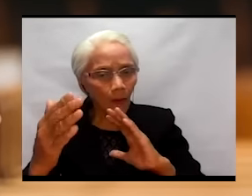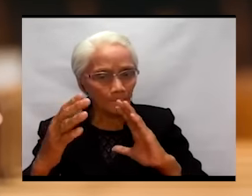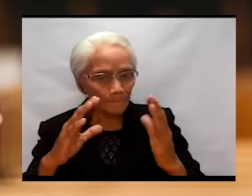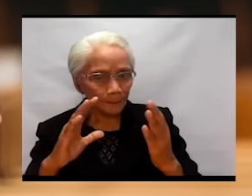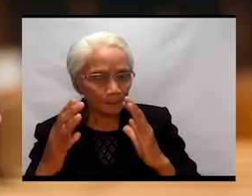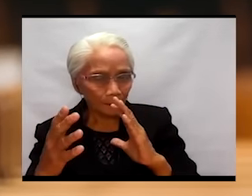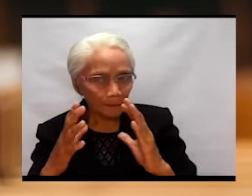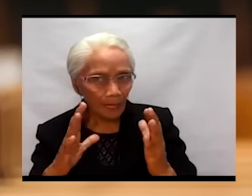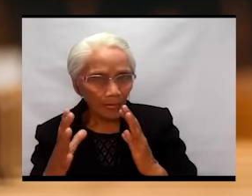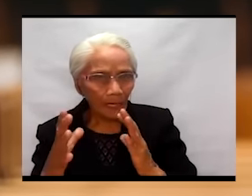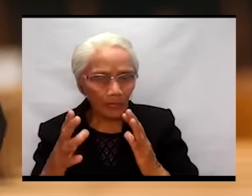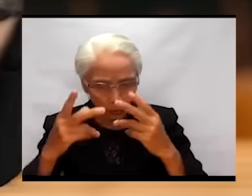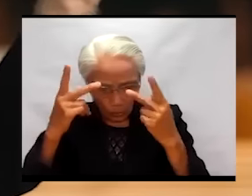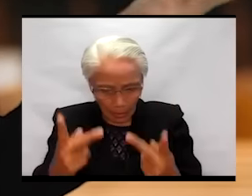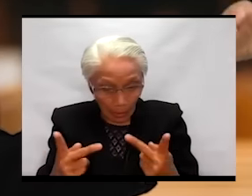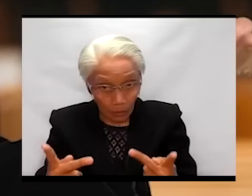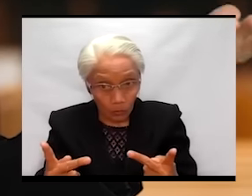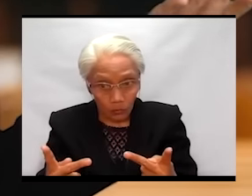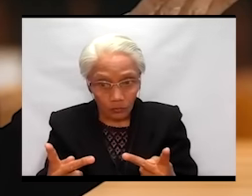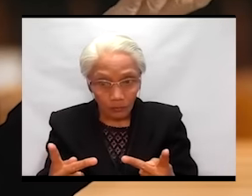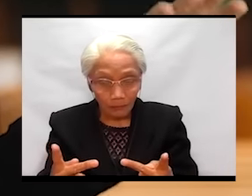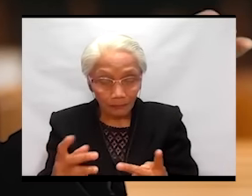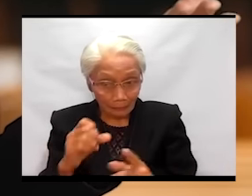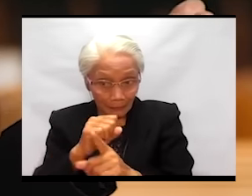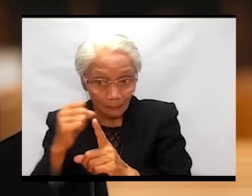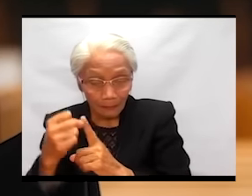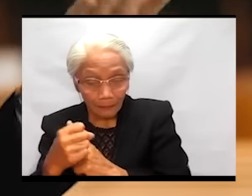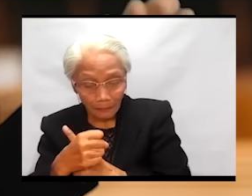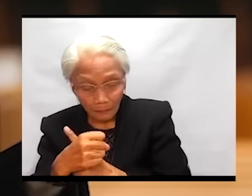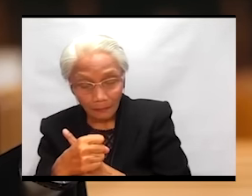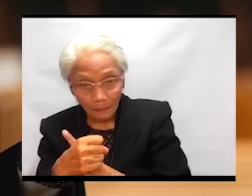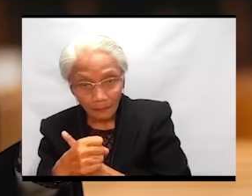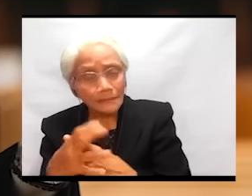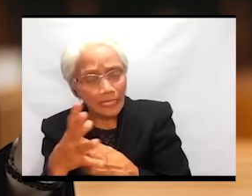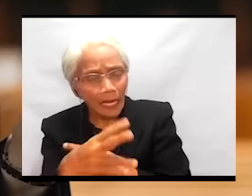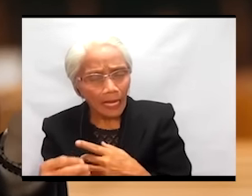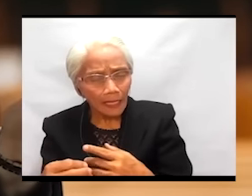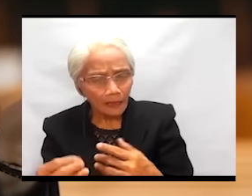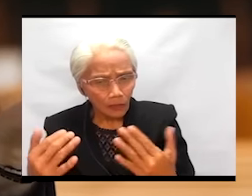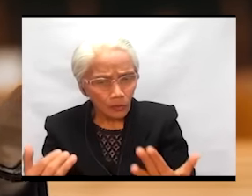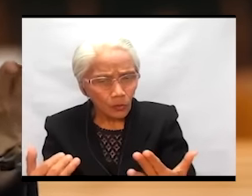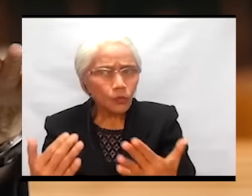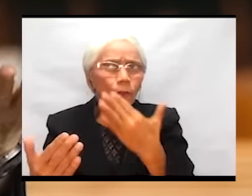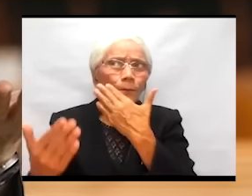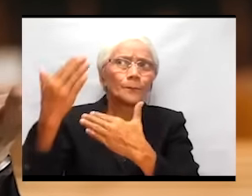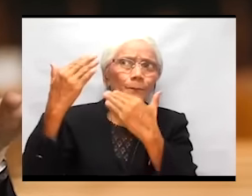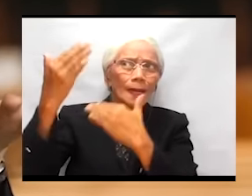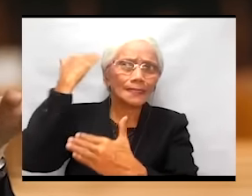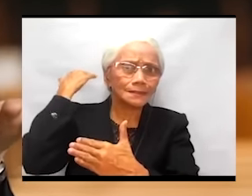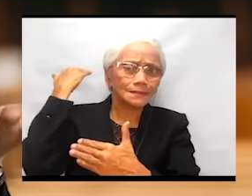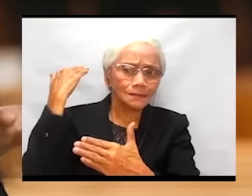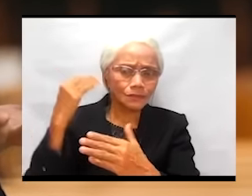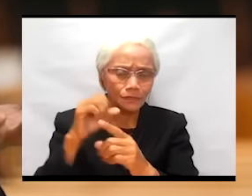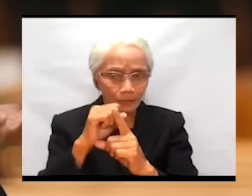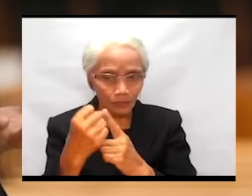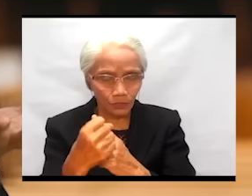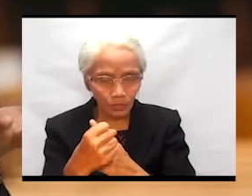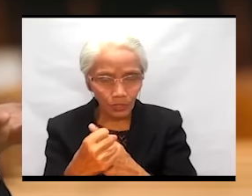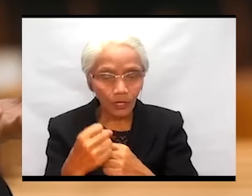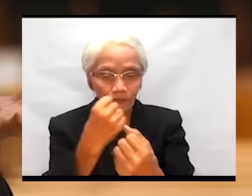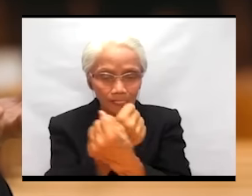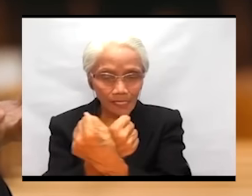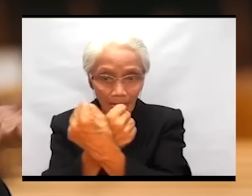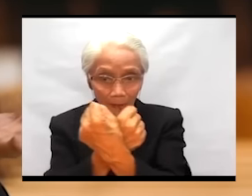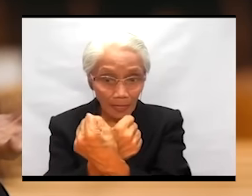and the condition, the past condition of slavery. And in the experience of the Israelites,